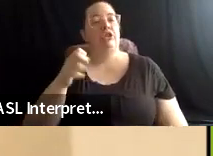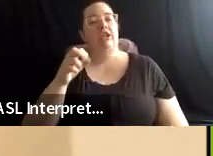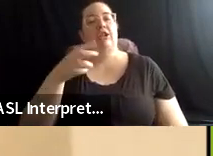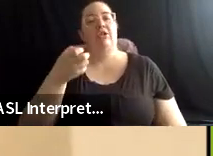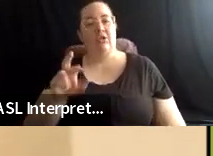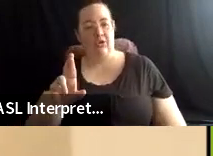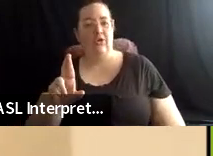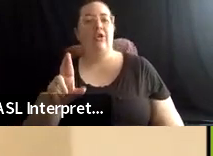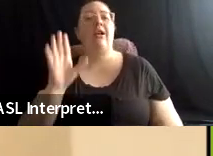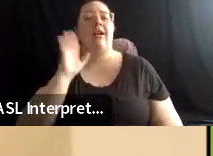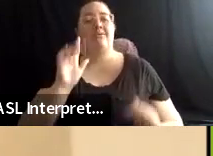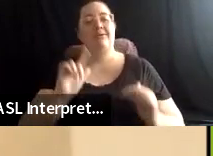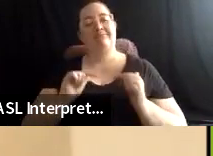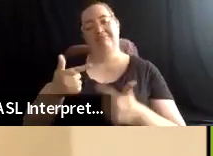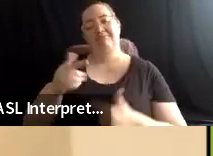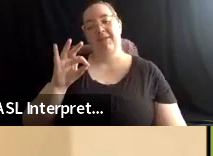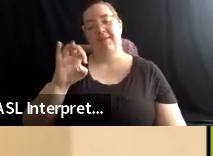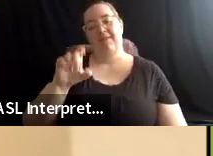to Felicia next.